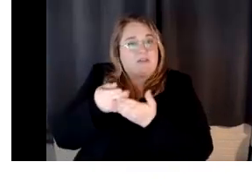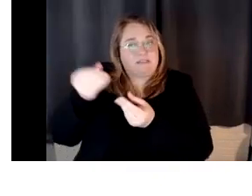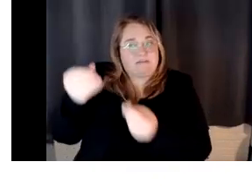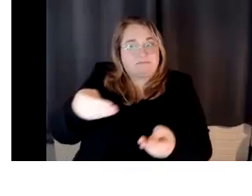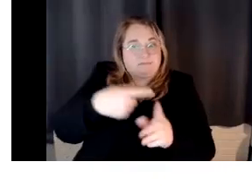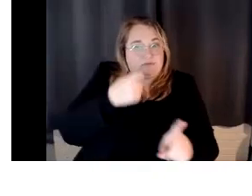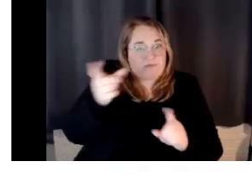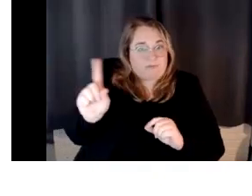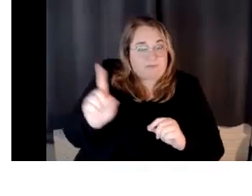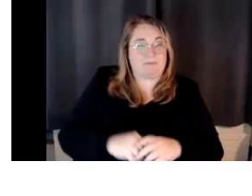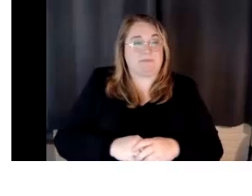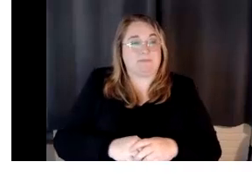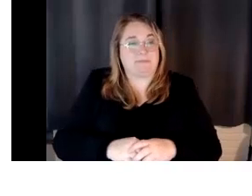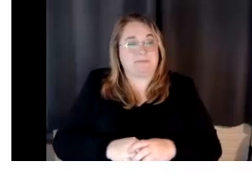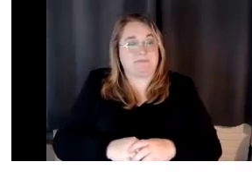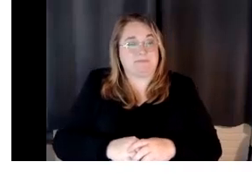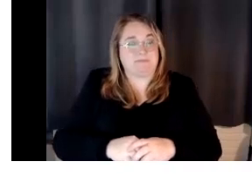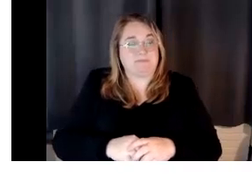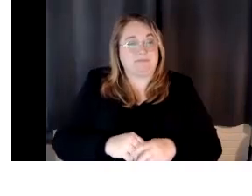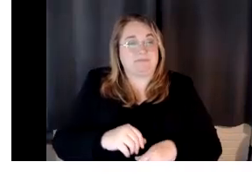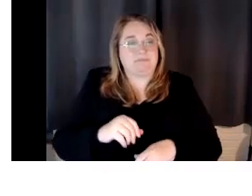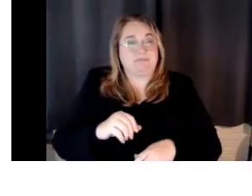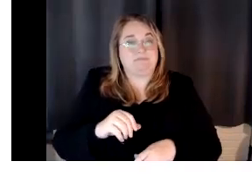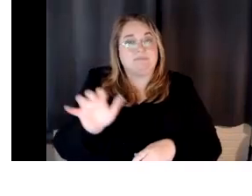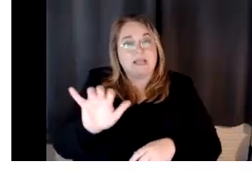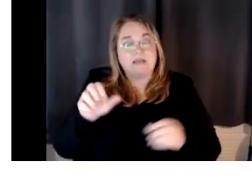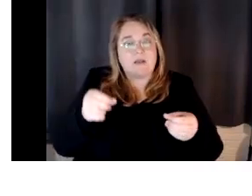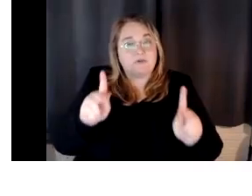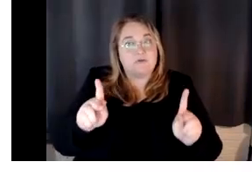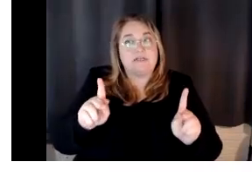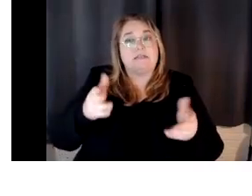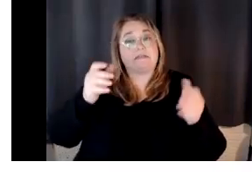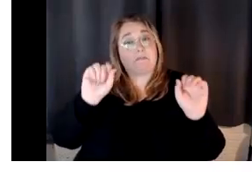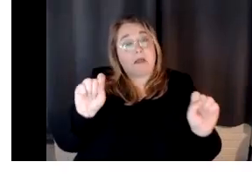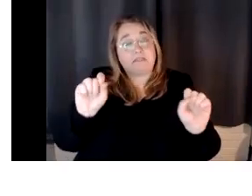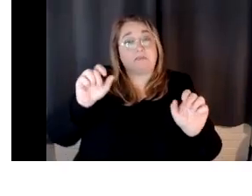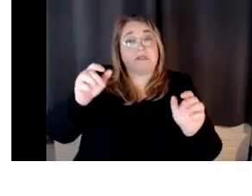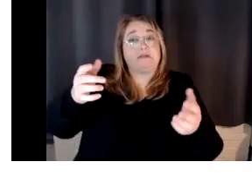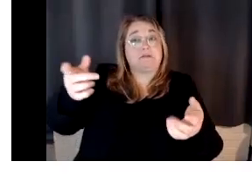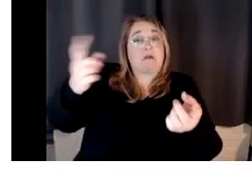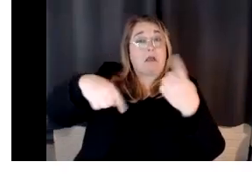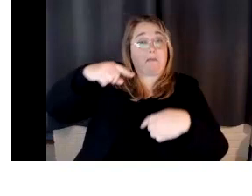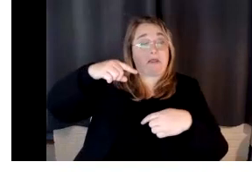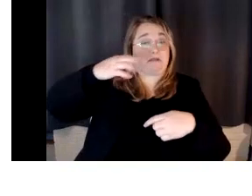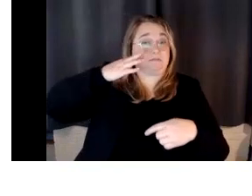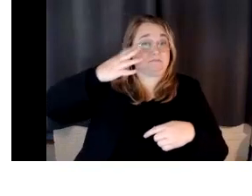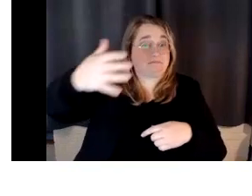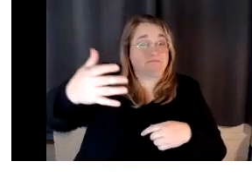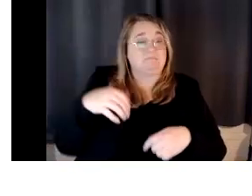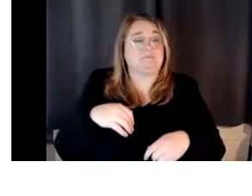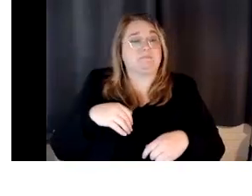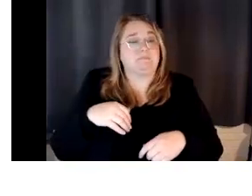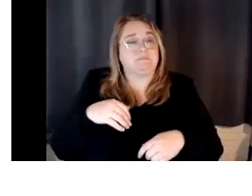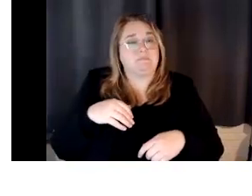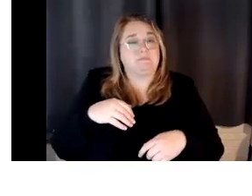um, opportunities that are possibly coming in the future. We don't know for sure, but we're going to give our predictions about,